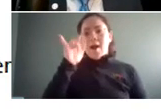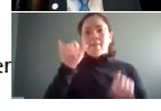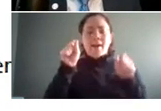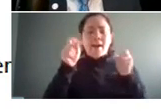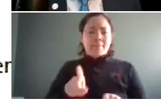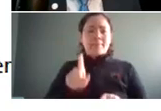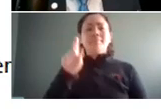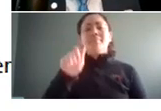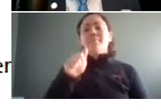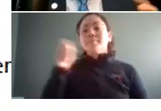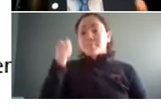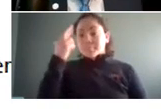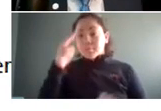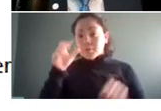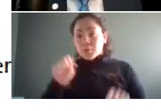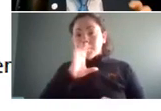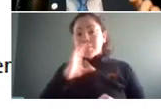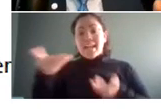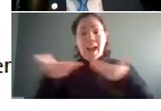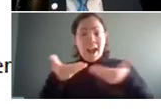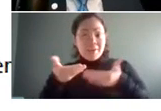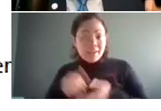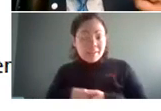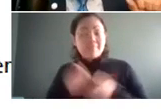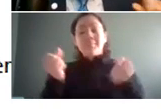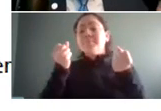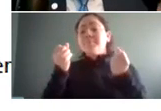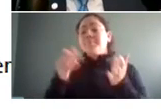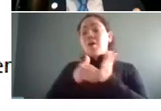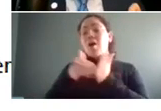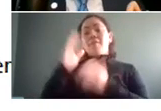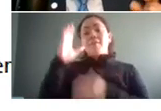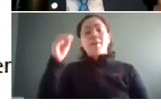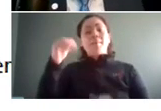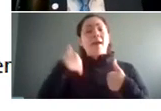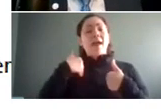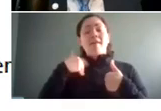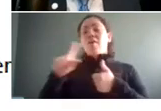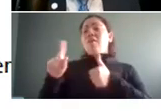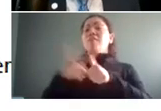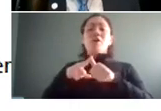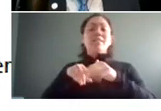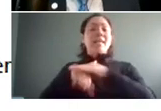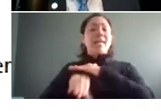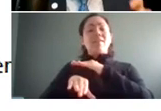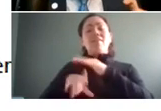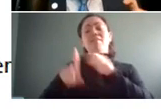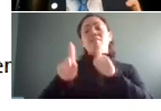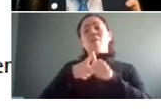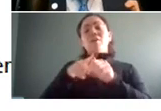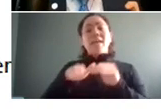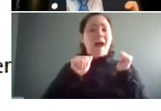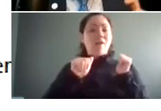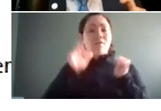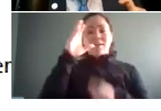reason could even be um hiring practices a lot of companies have the first in uh first out type of policy right you're